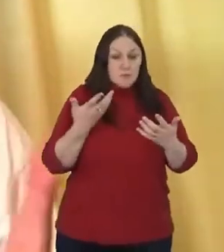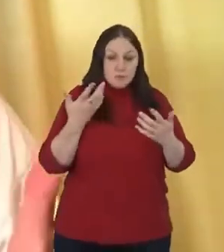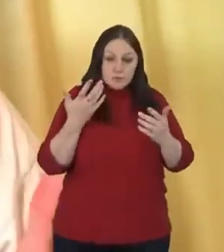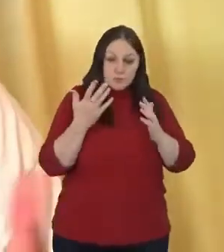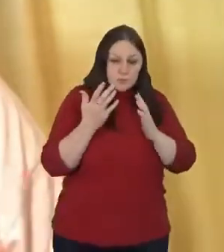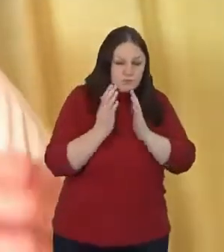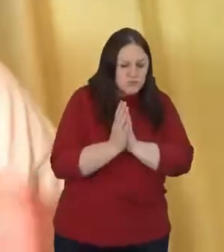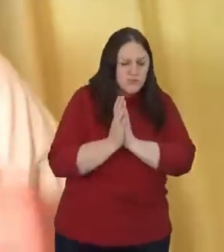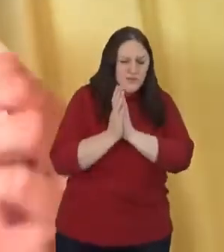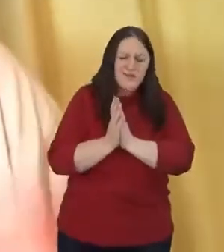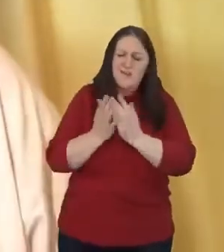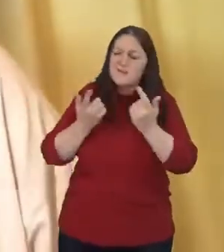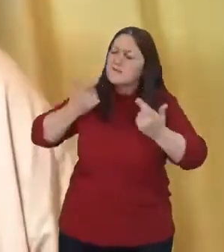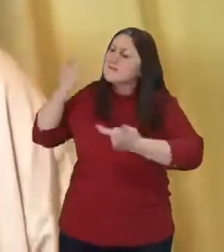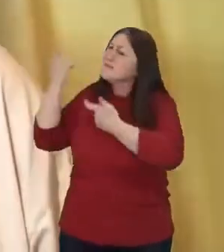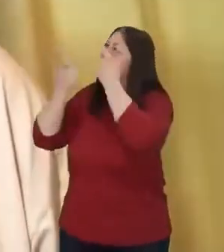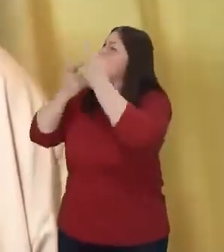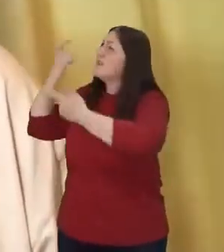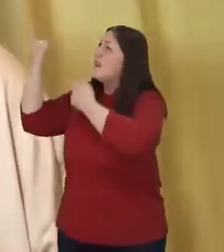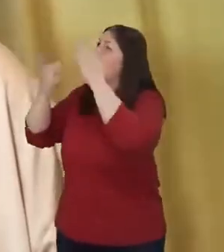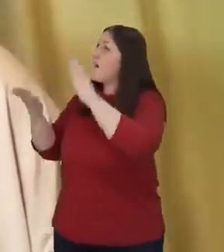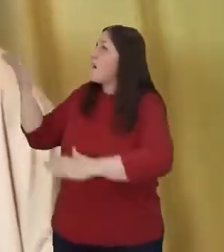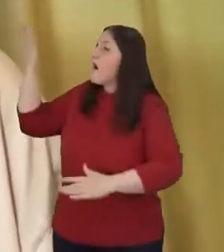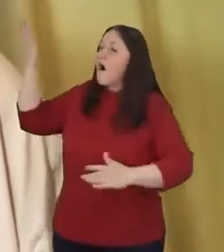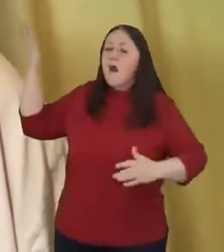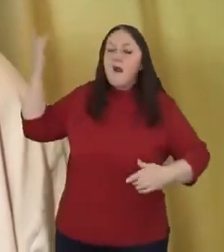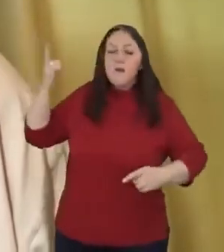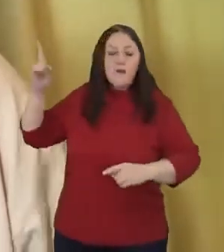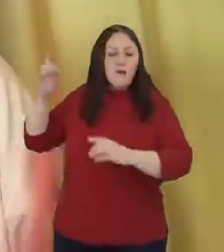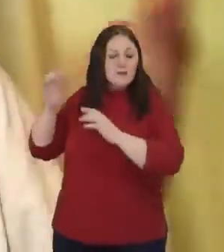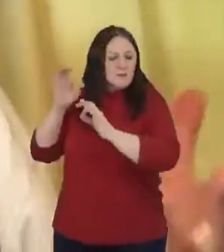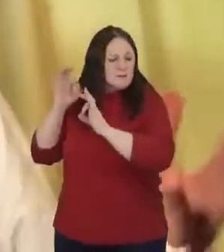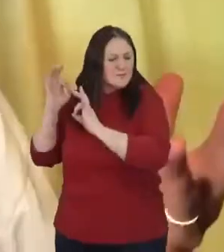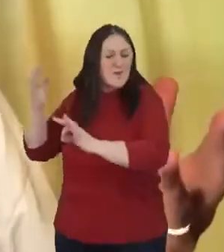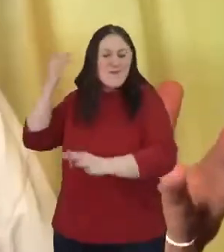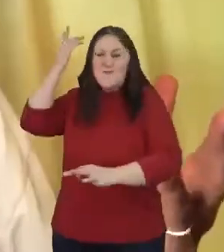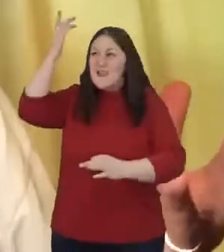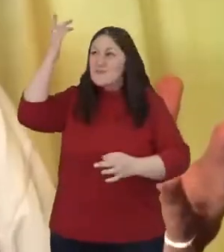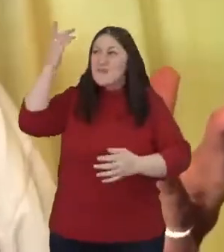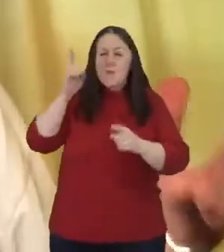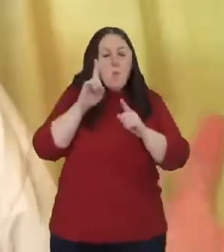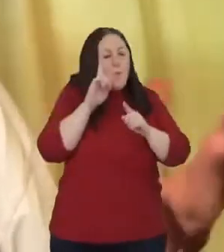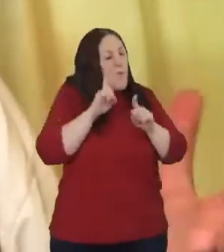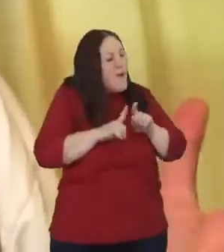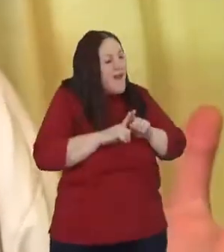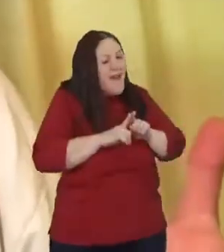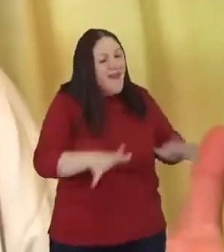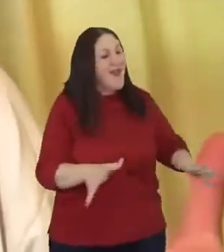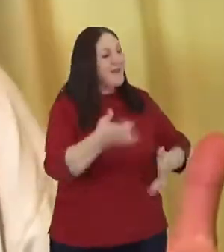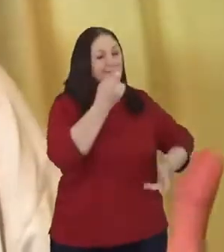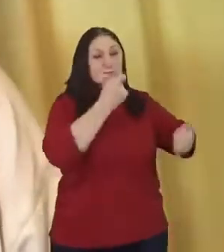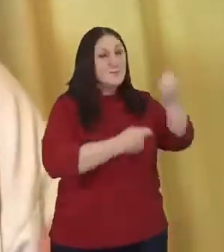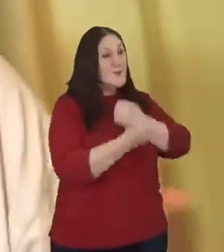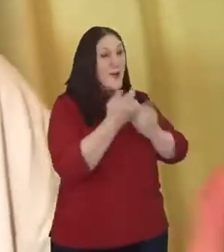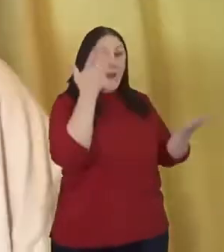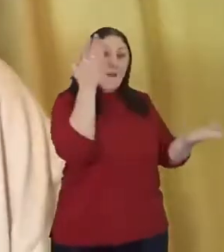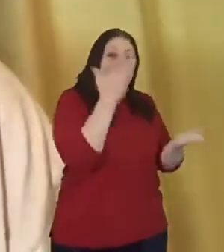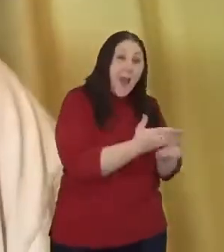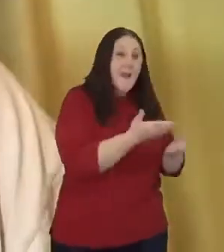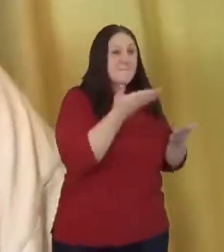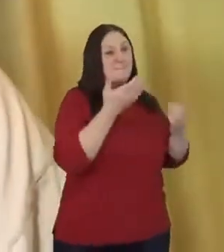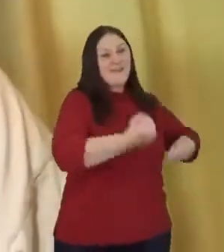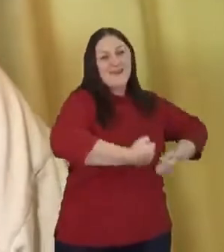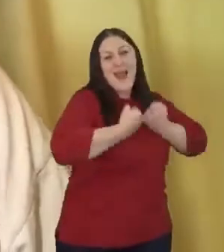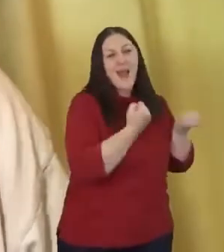what would it look like for God's most perfect dream to be realized in our city. Or in our